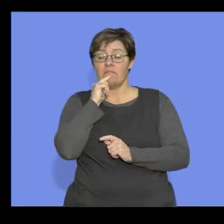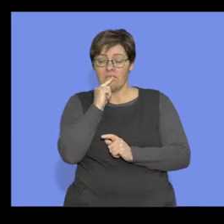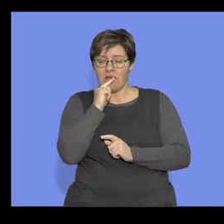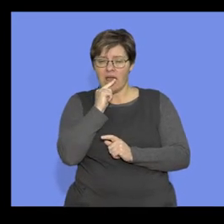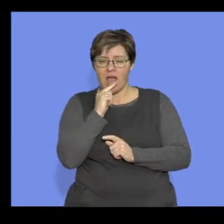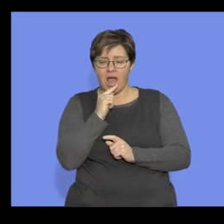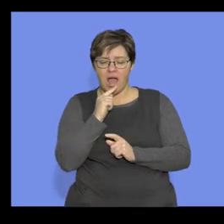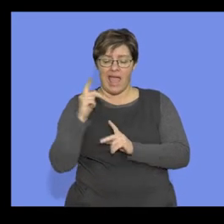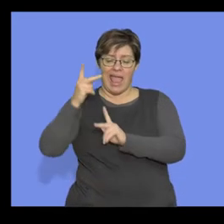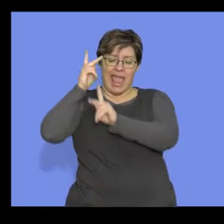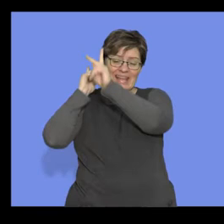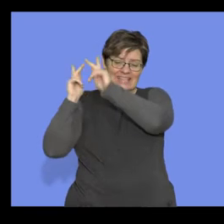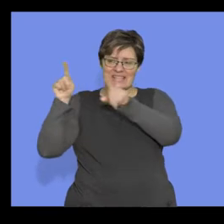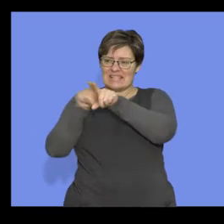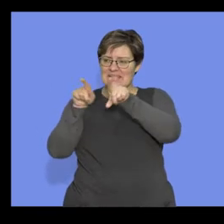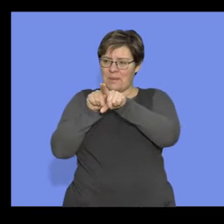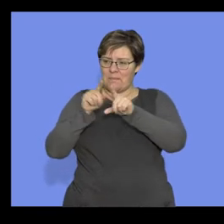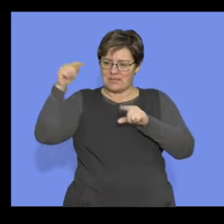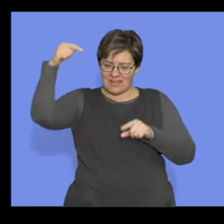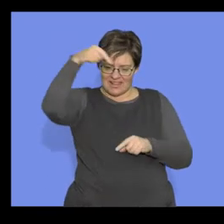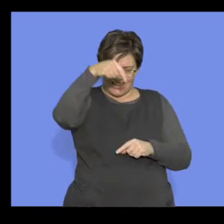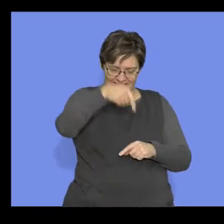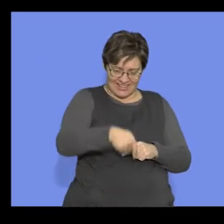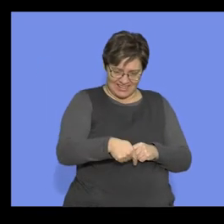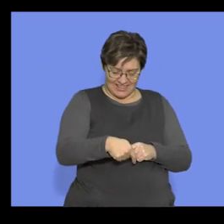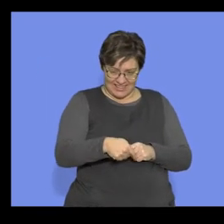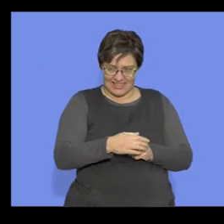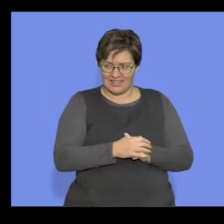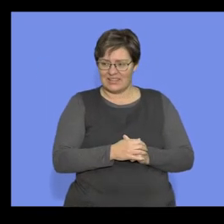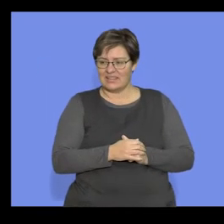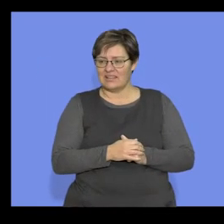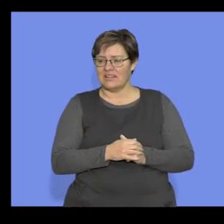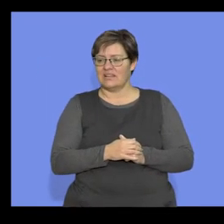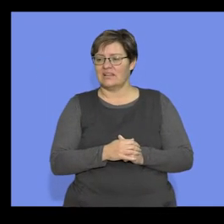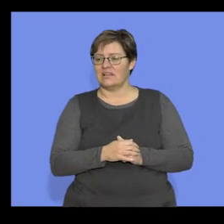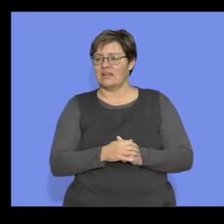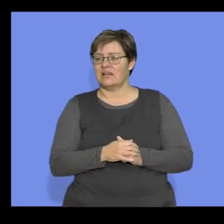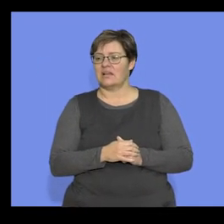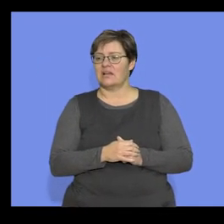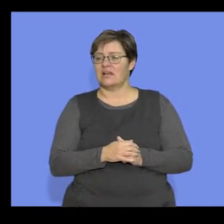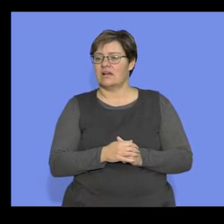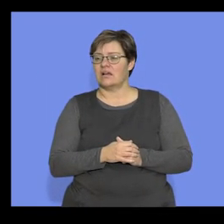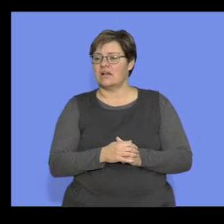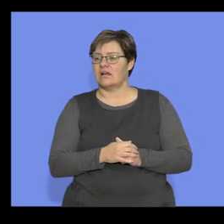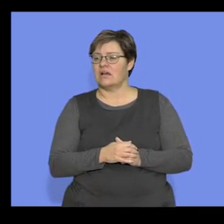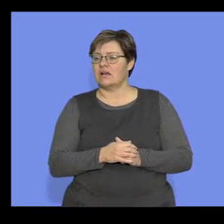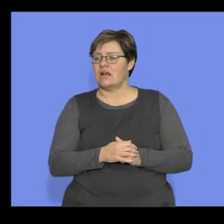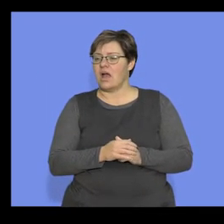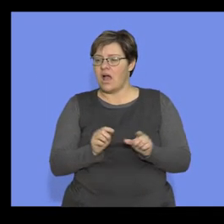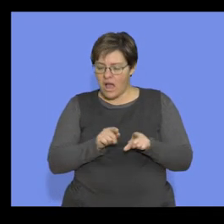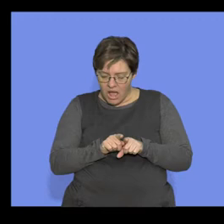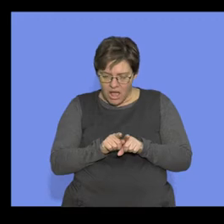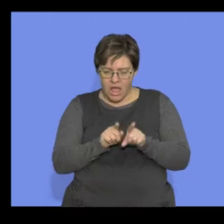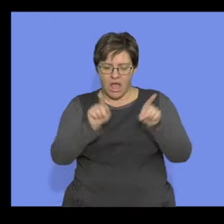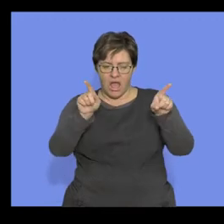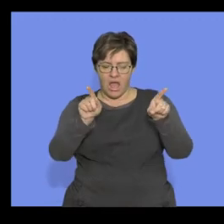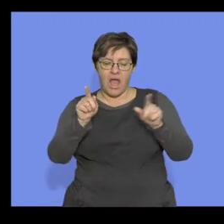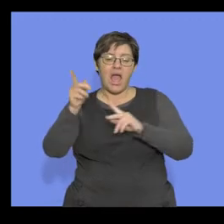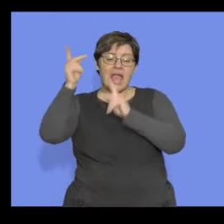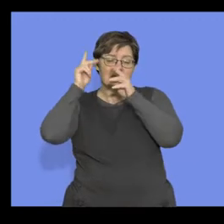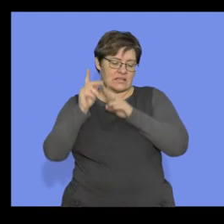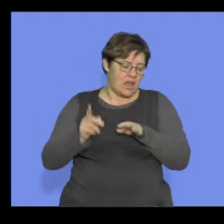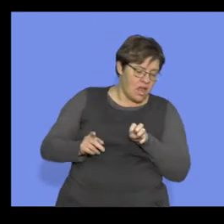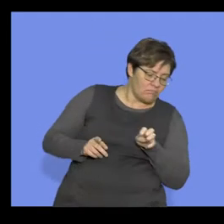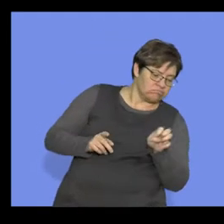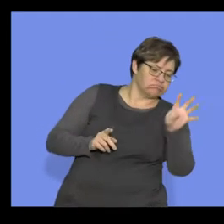this common ancestor. Can you see here? Phylogenetic tree. This is the common ancestor of